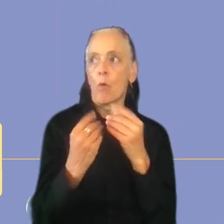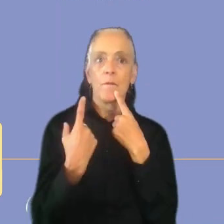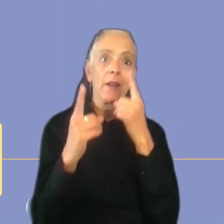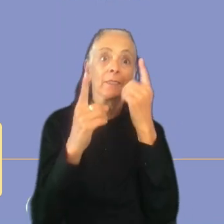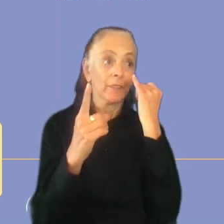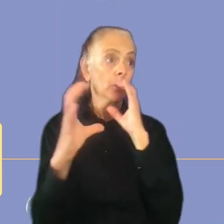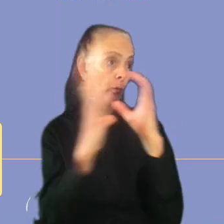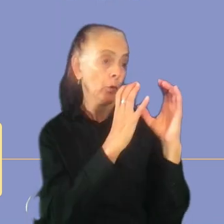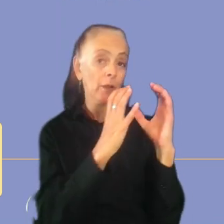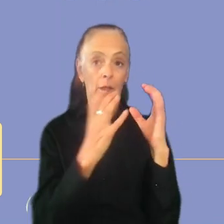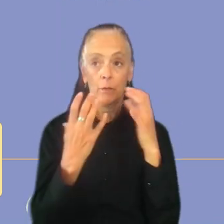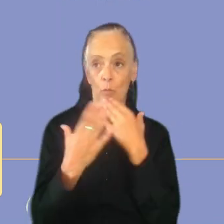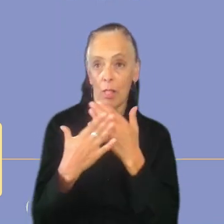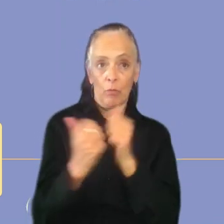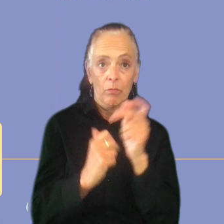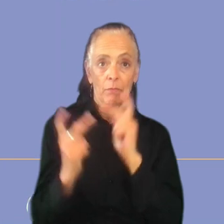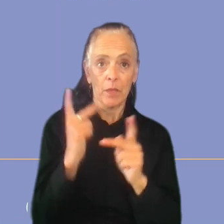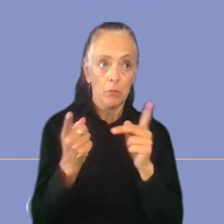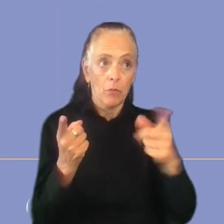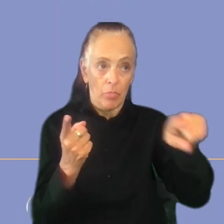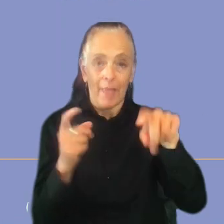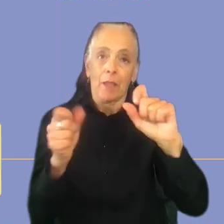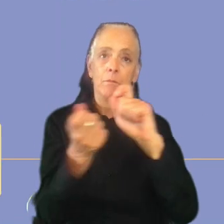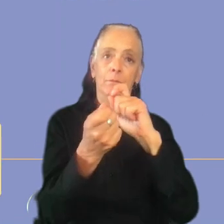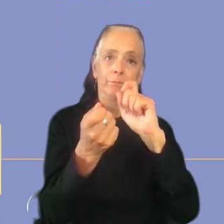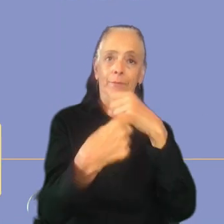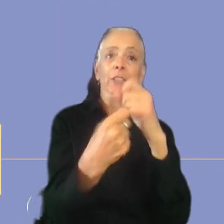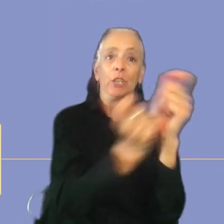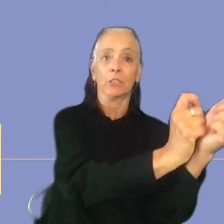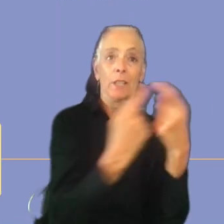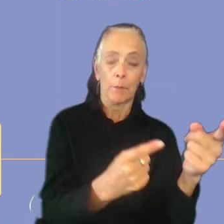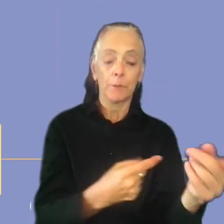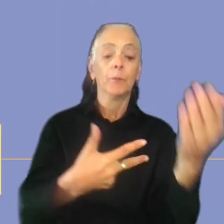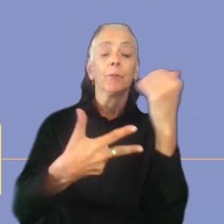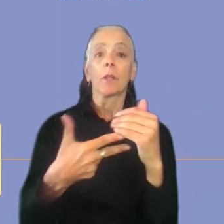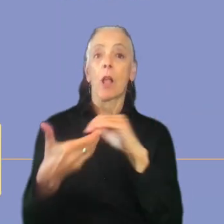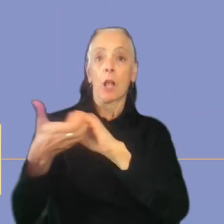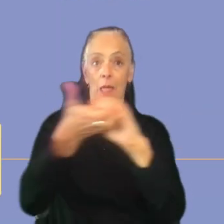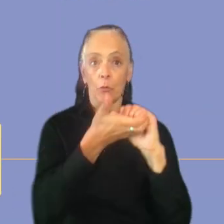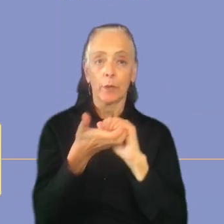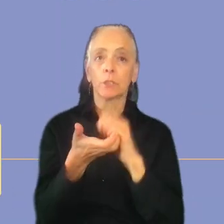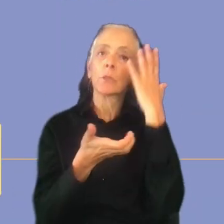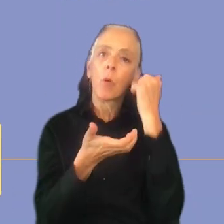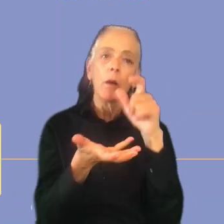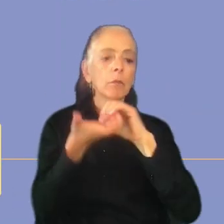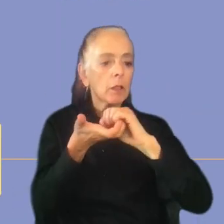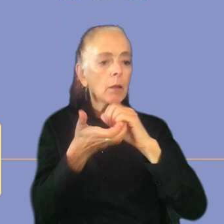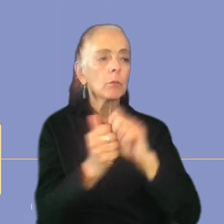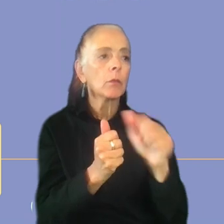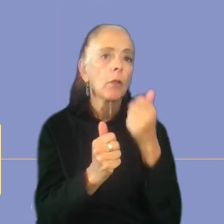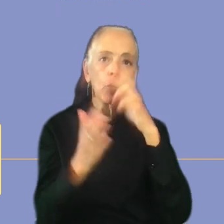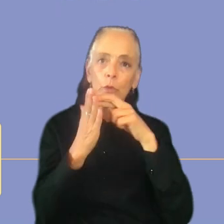effectively to people who can make these changes. Collaboration because you would have to not only collaborate with other